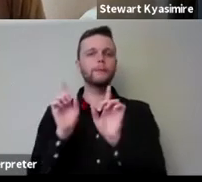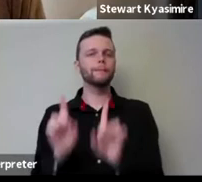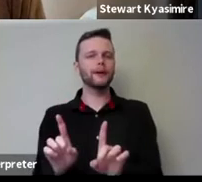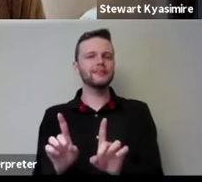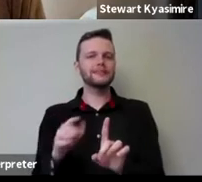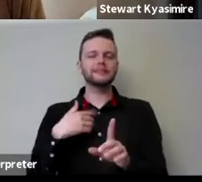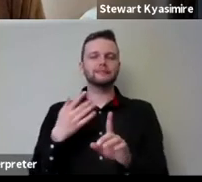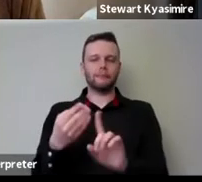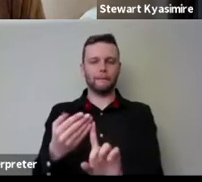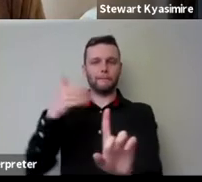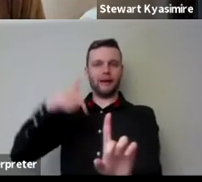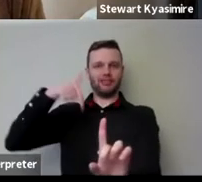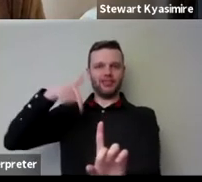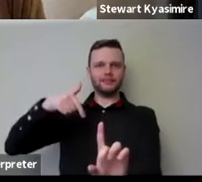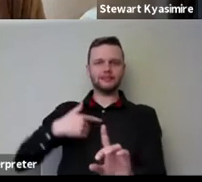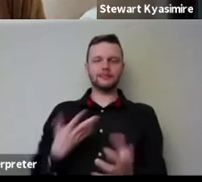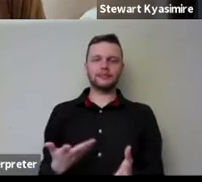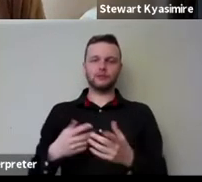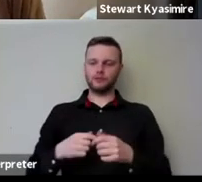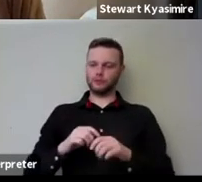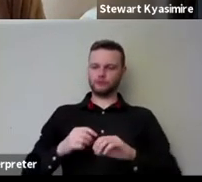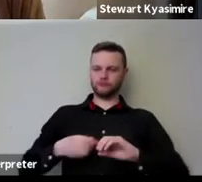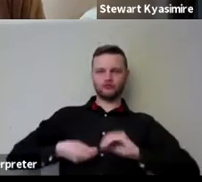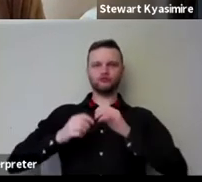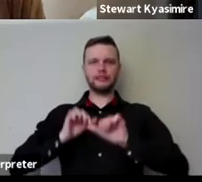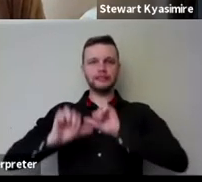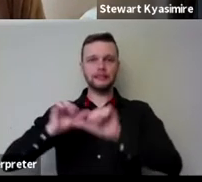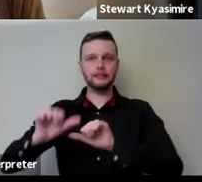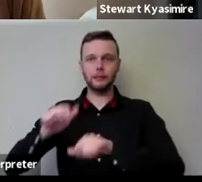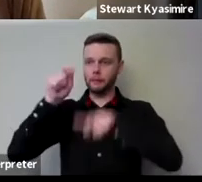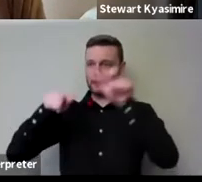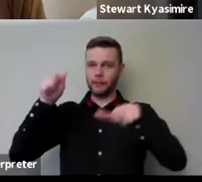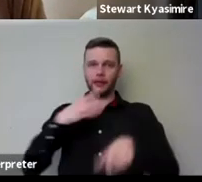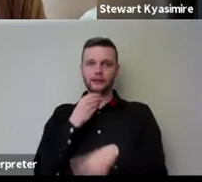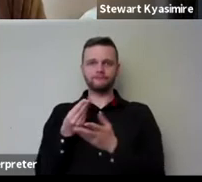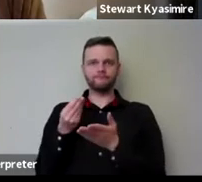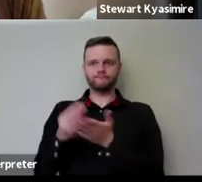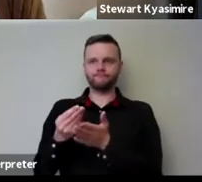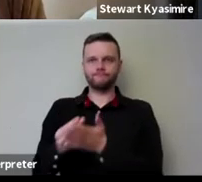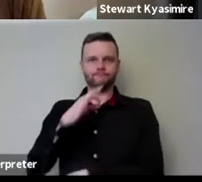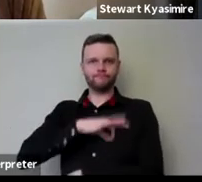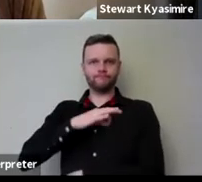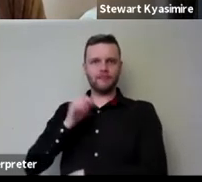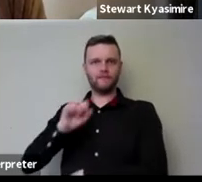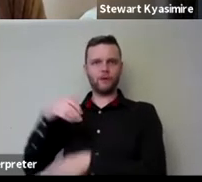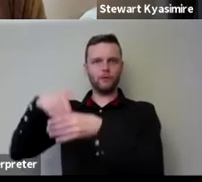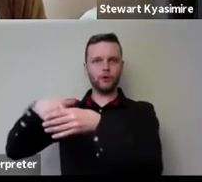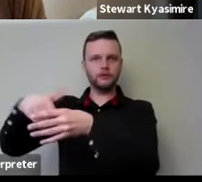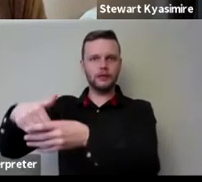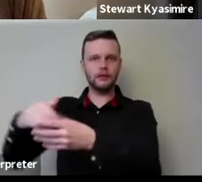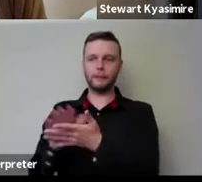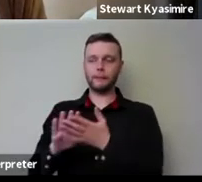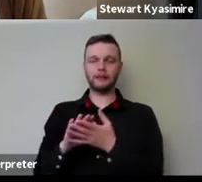behind that unless you can actually build a system where people can monetize that content and replace lost box office income